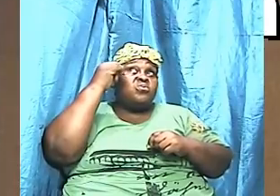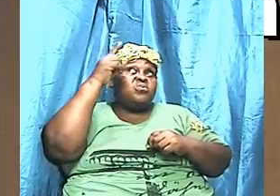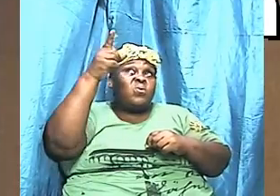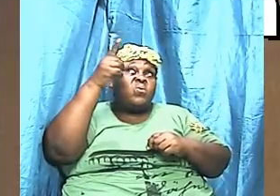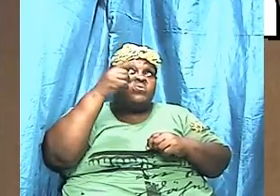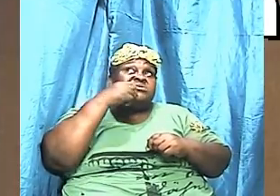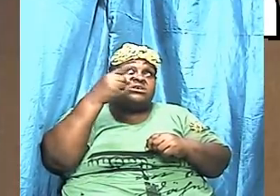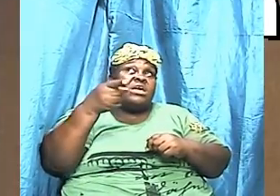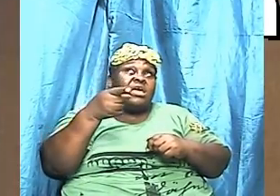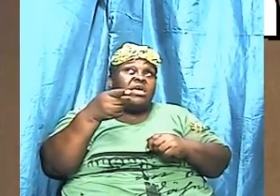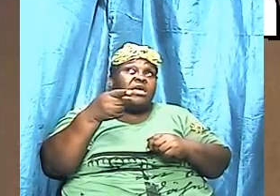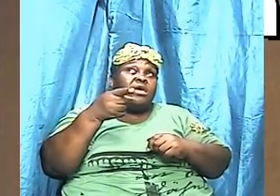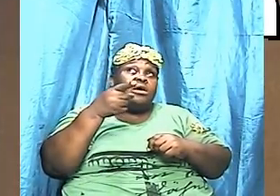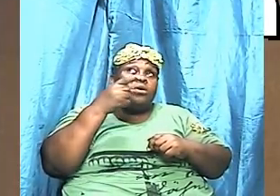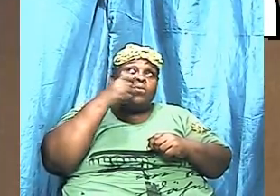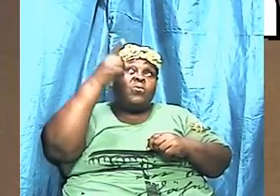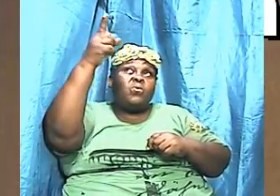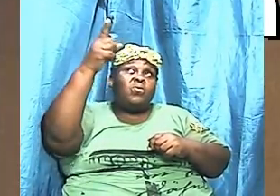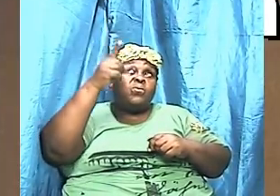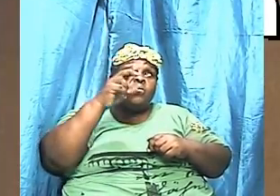are show me